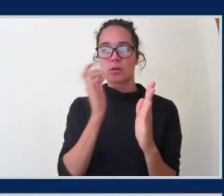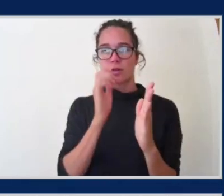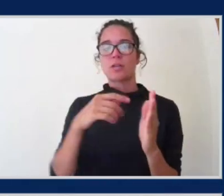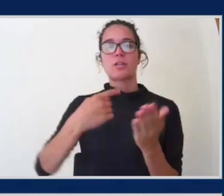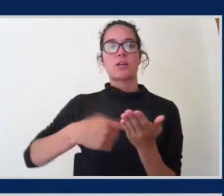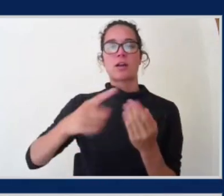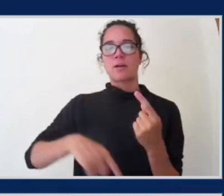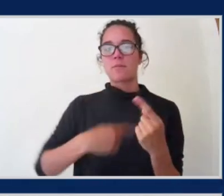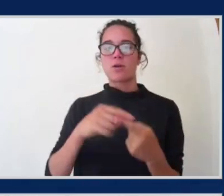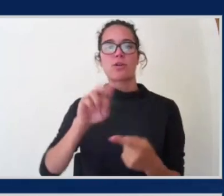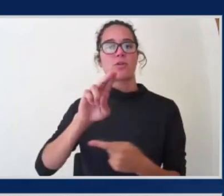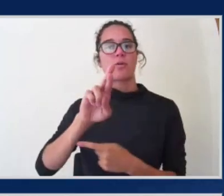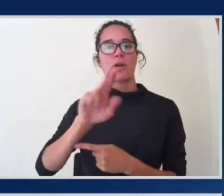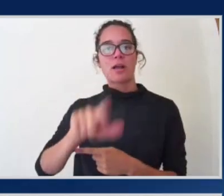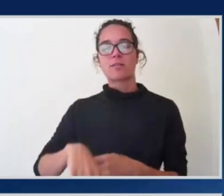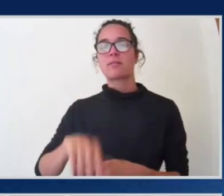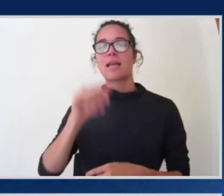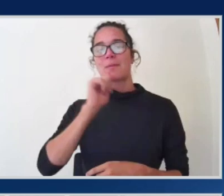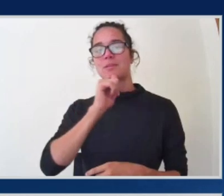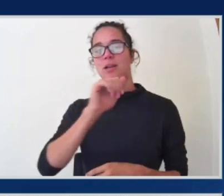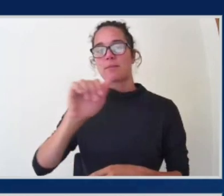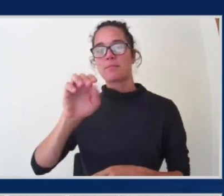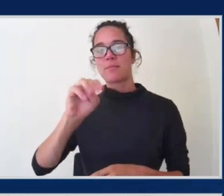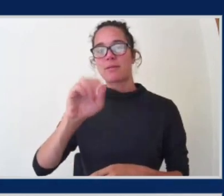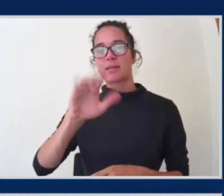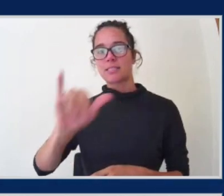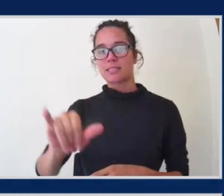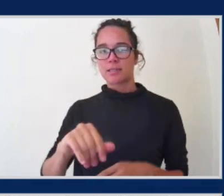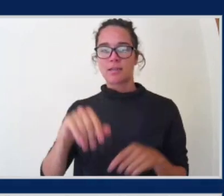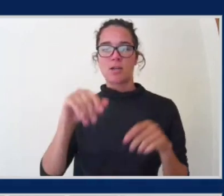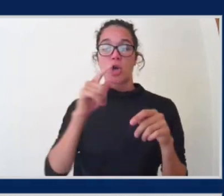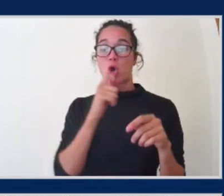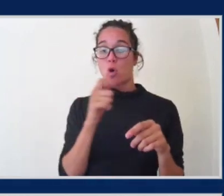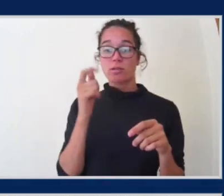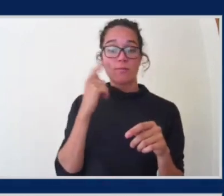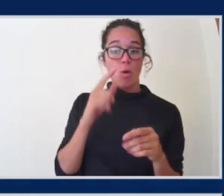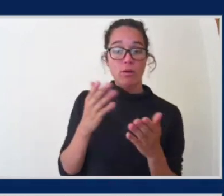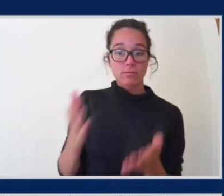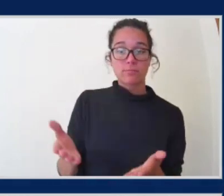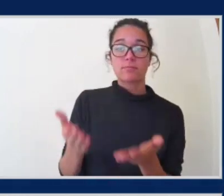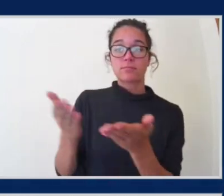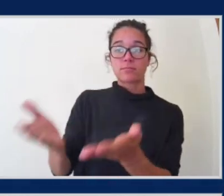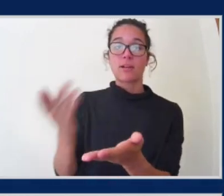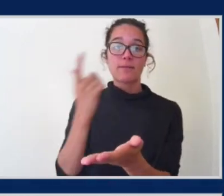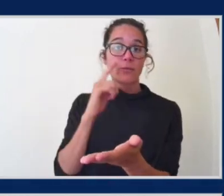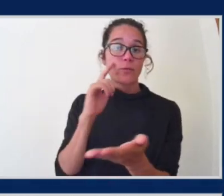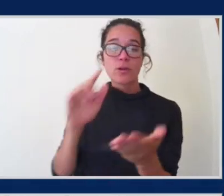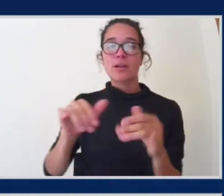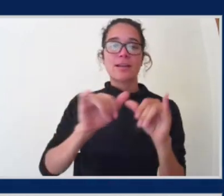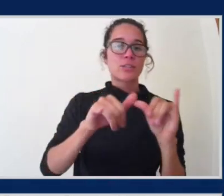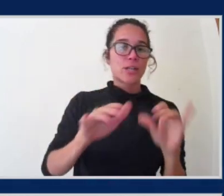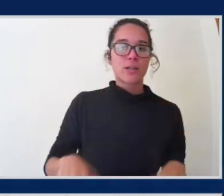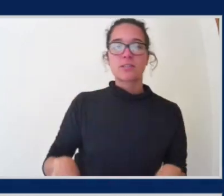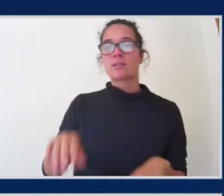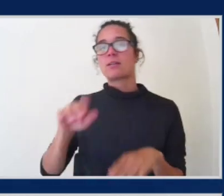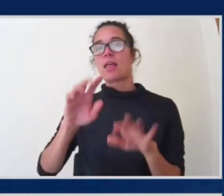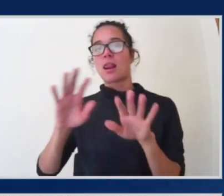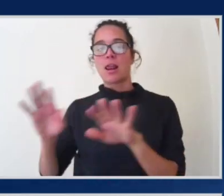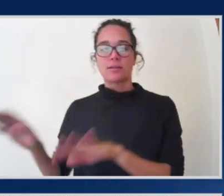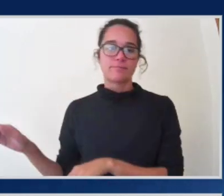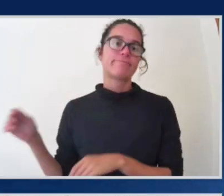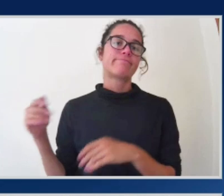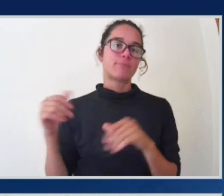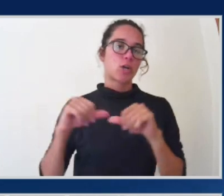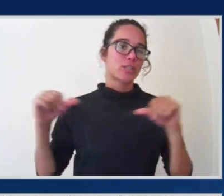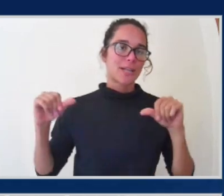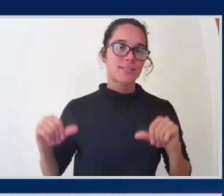it's for cloud architects, storage architects, developers, and operations engineers. So a lot of really cool resources there. There certainly is. Yep.